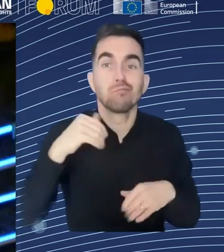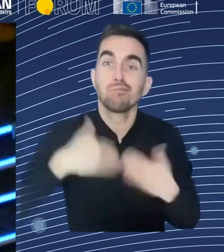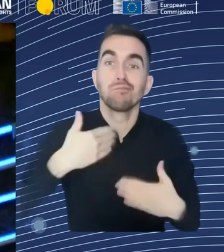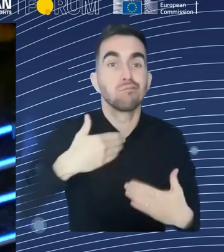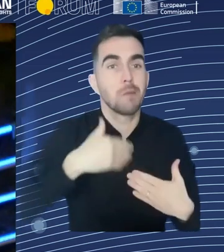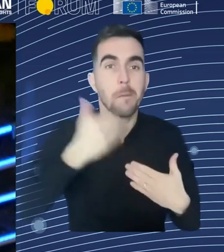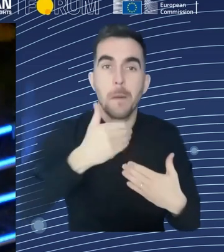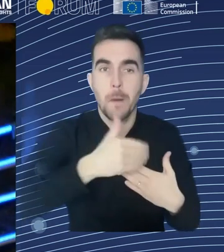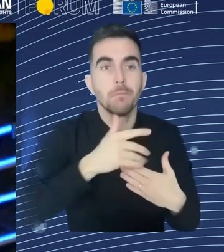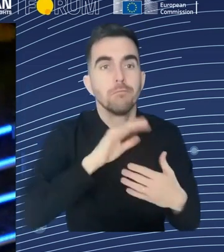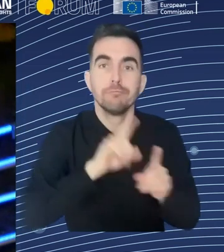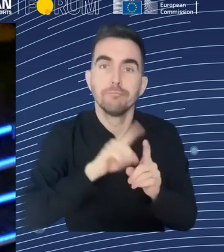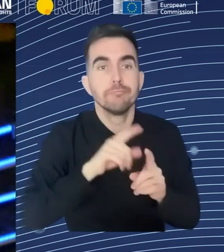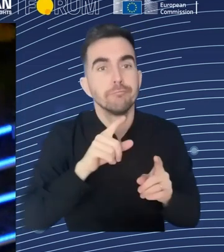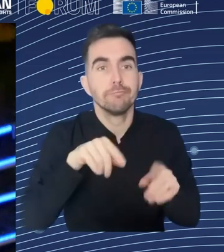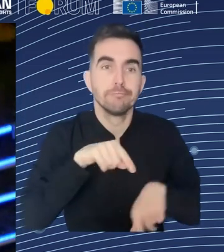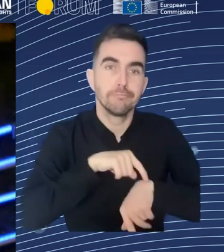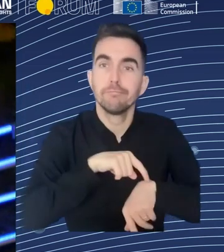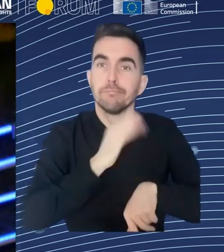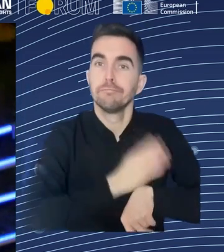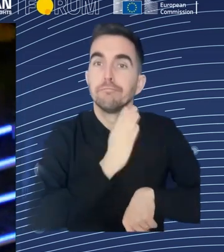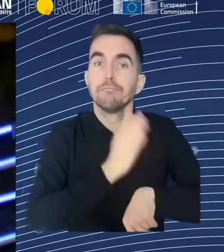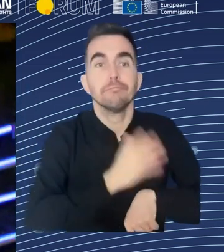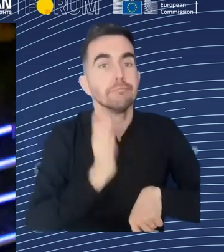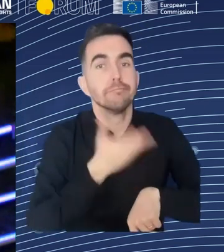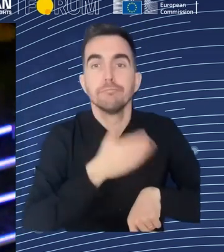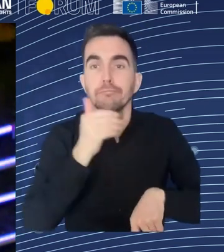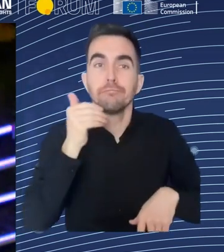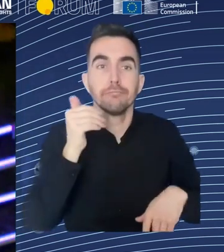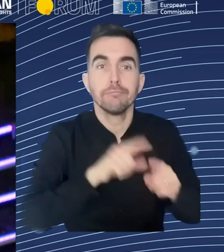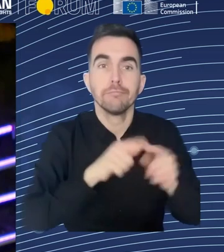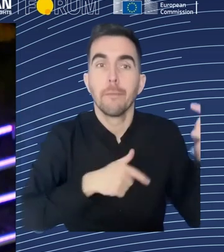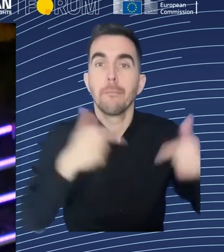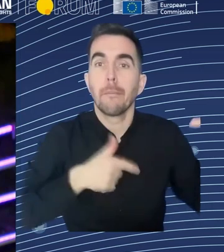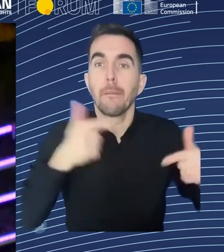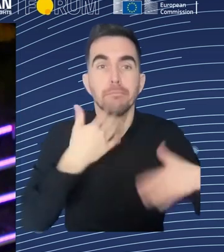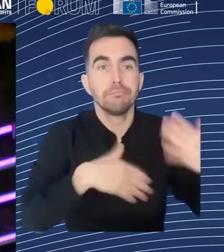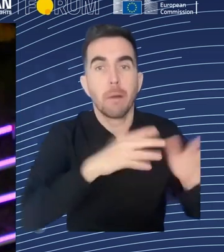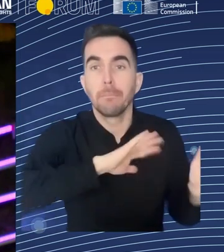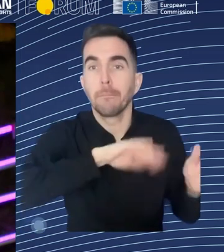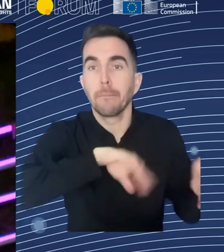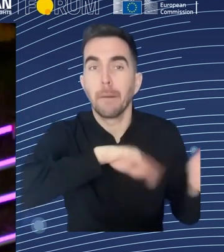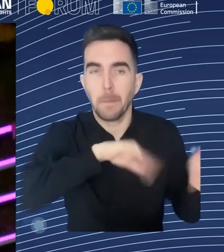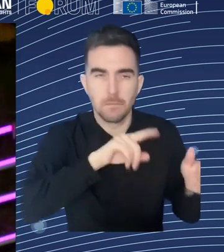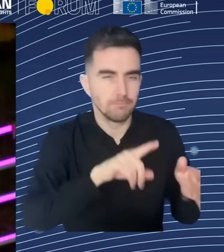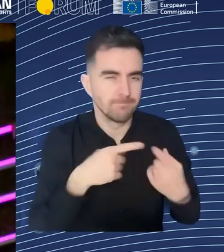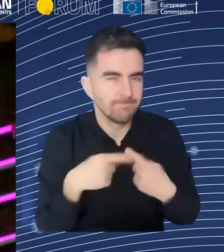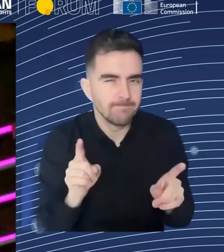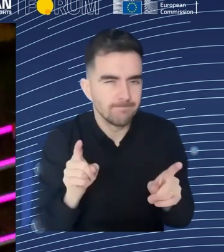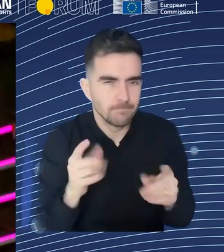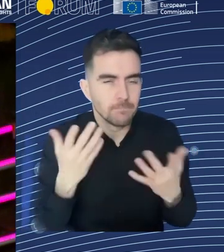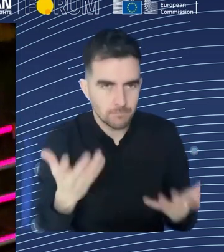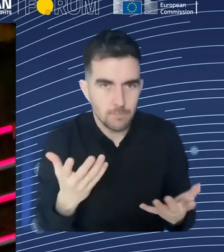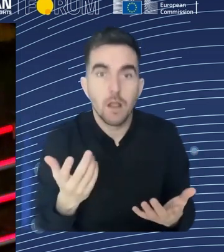disappearing middle class of jobs. So what we now think is that AI could also be, has the potential to also automate